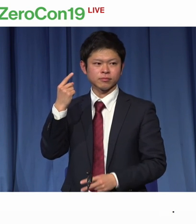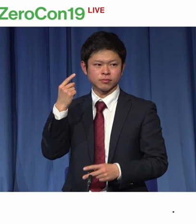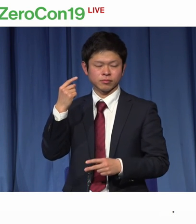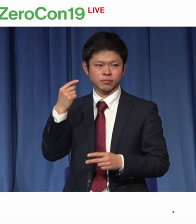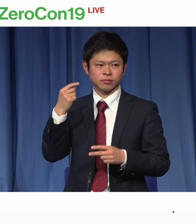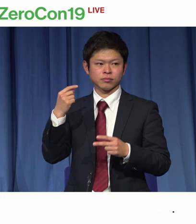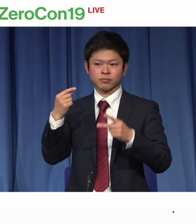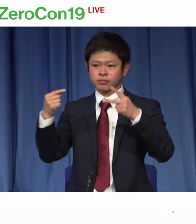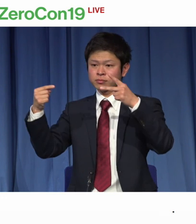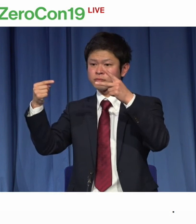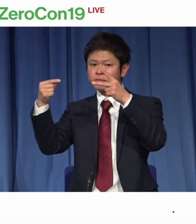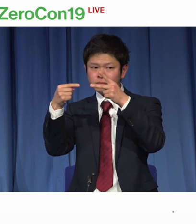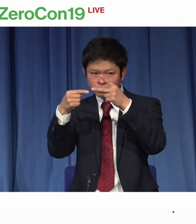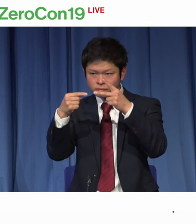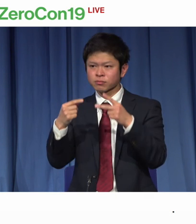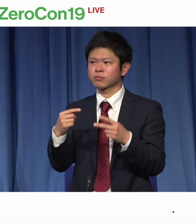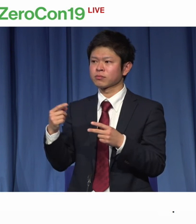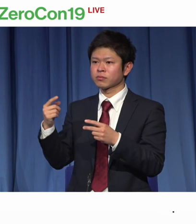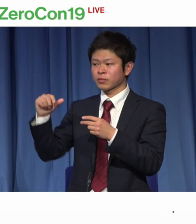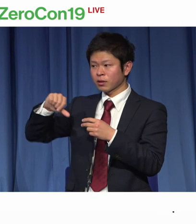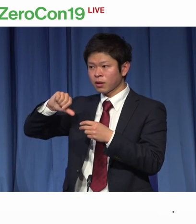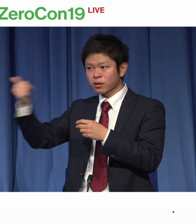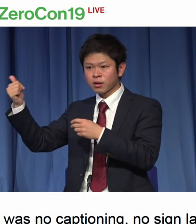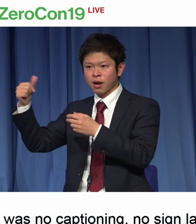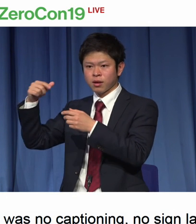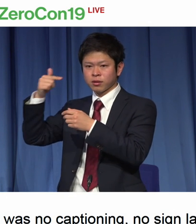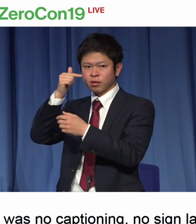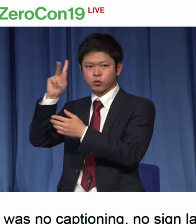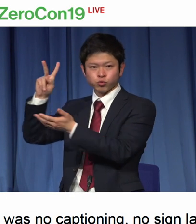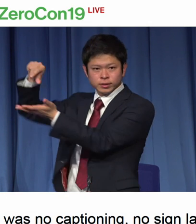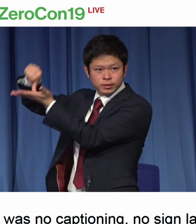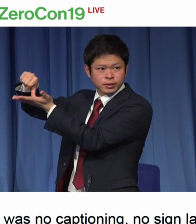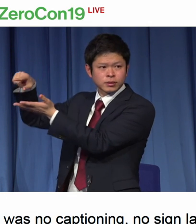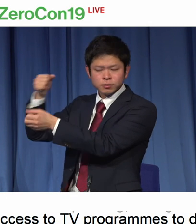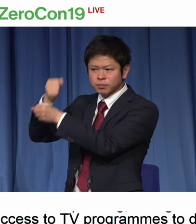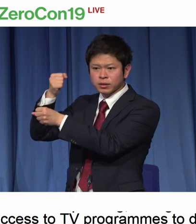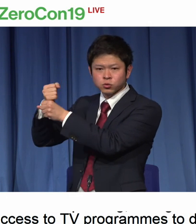So deaf and hard of hearing people gain full access to deaf the programmes.